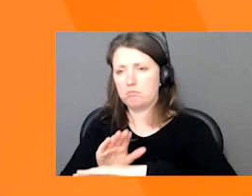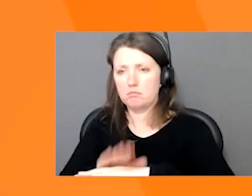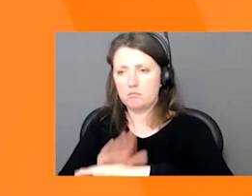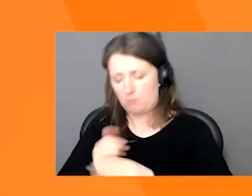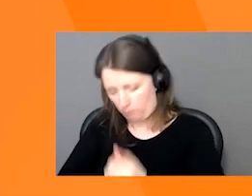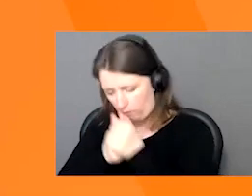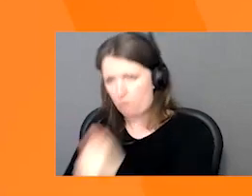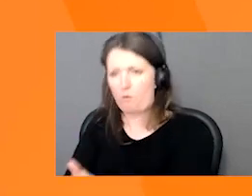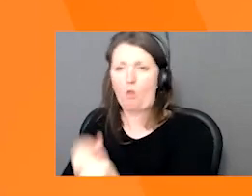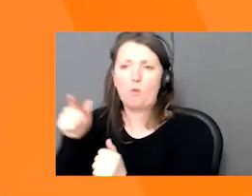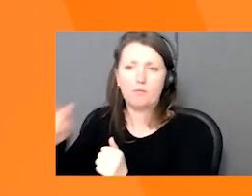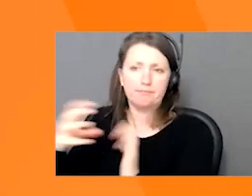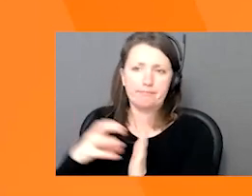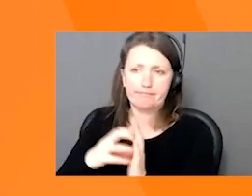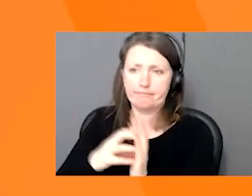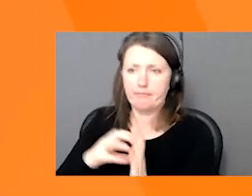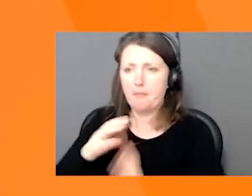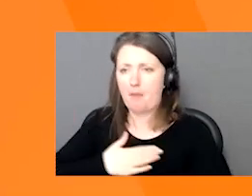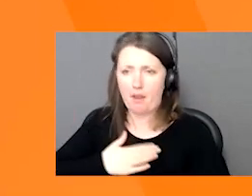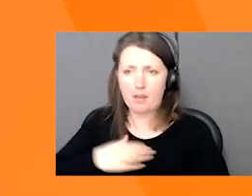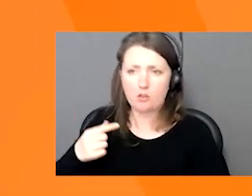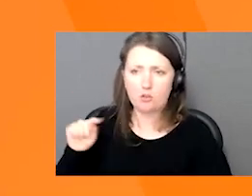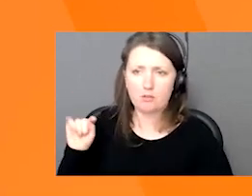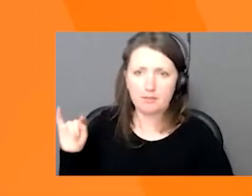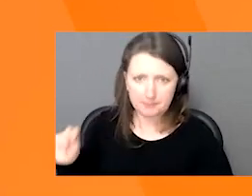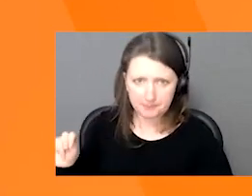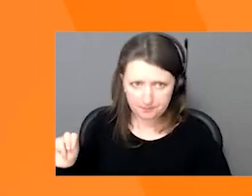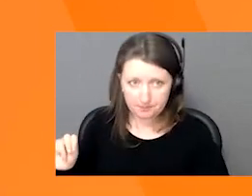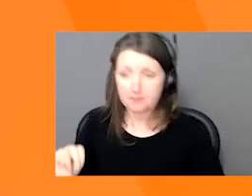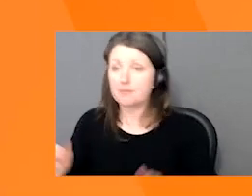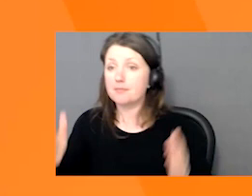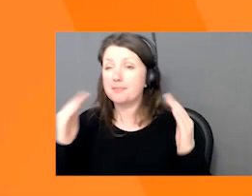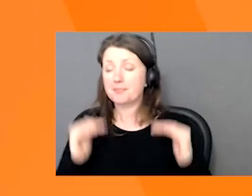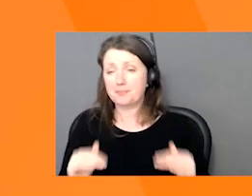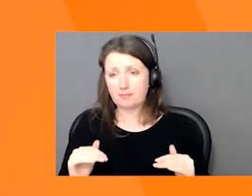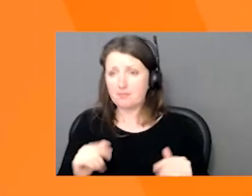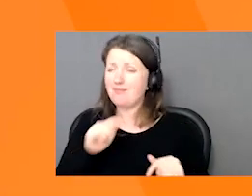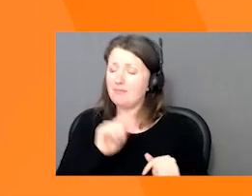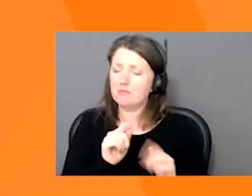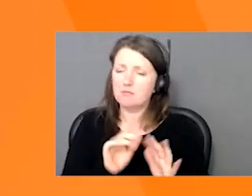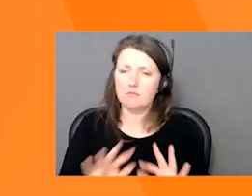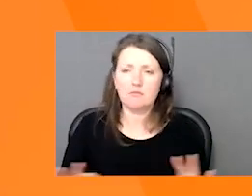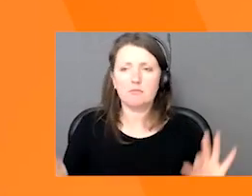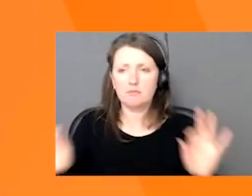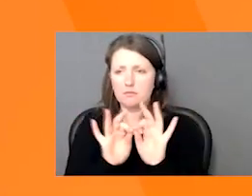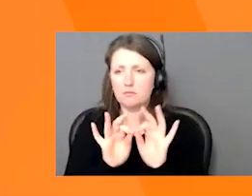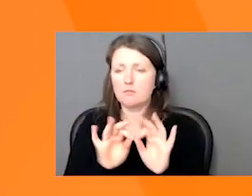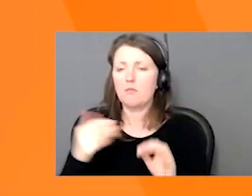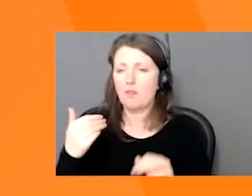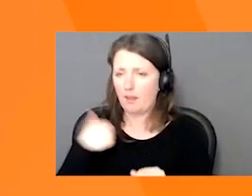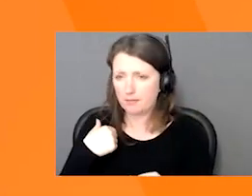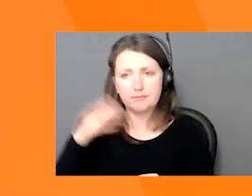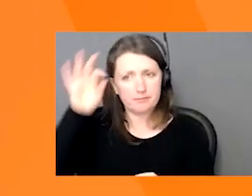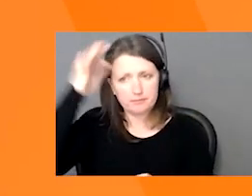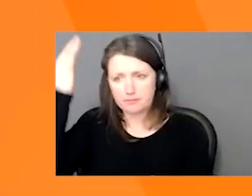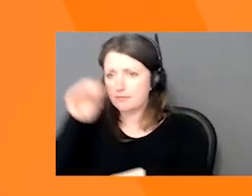Many business processes require product data, high quality standardized images and complete bilingual unpack